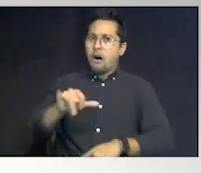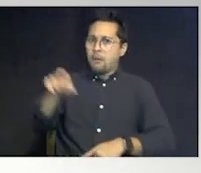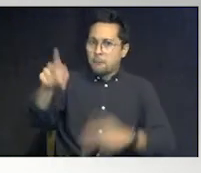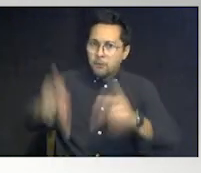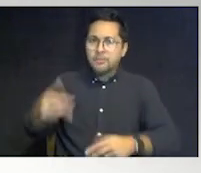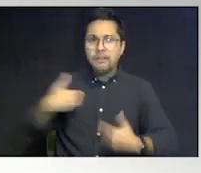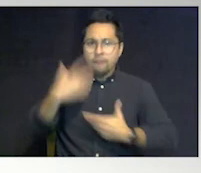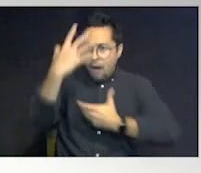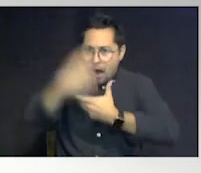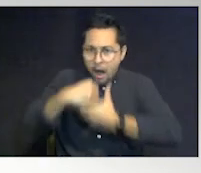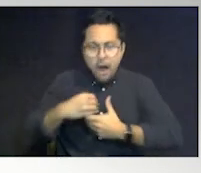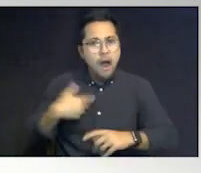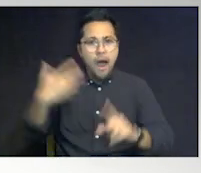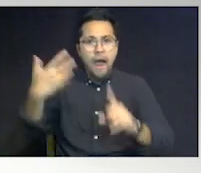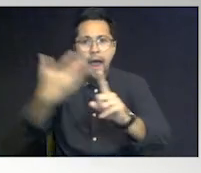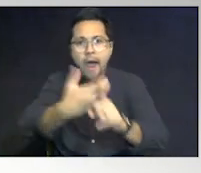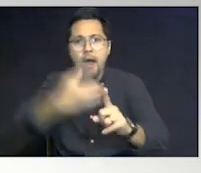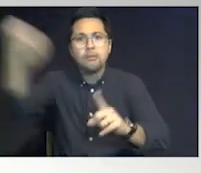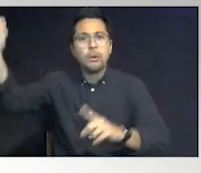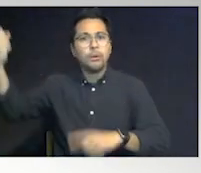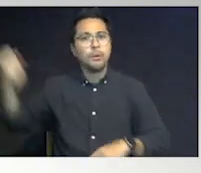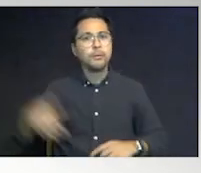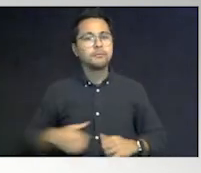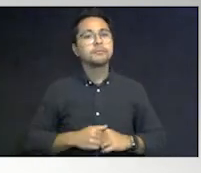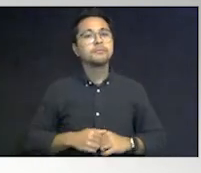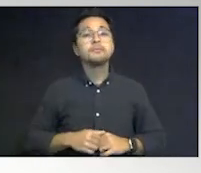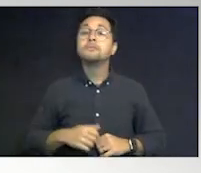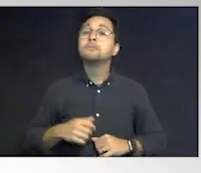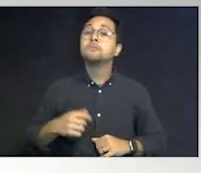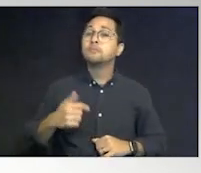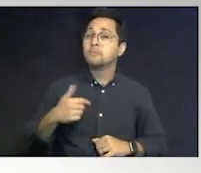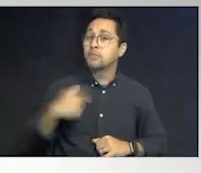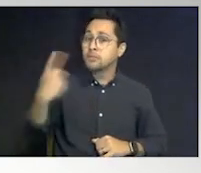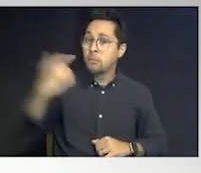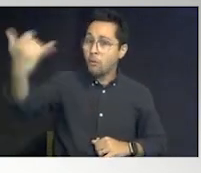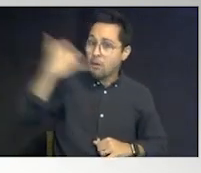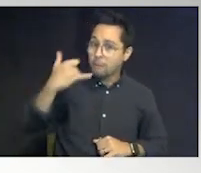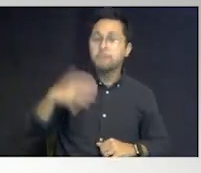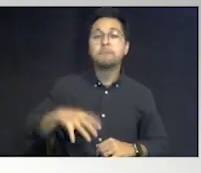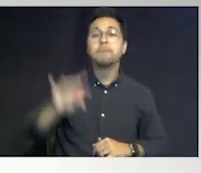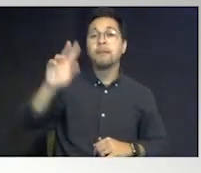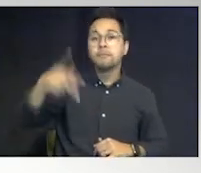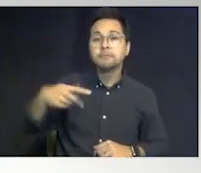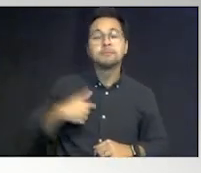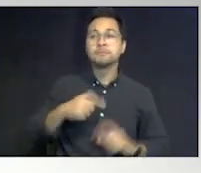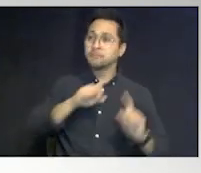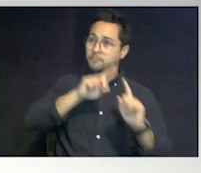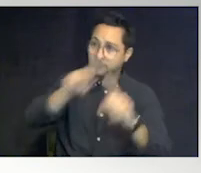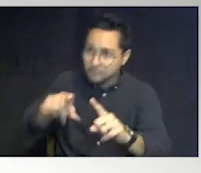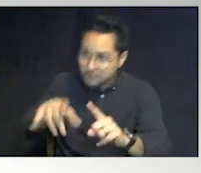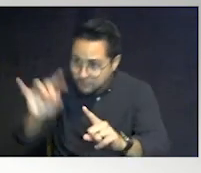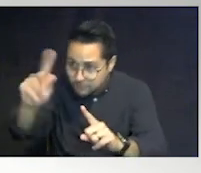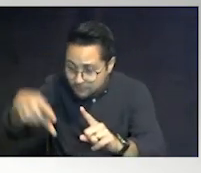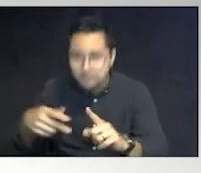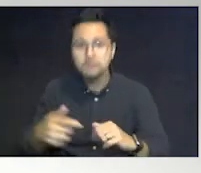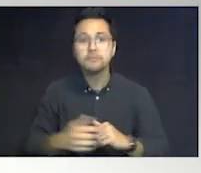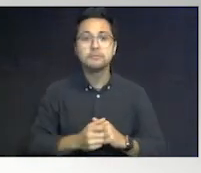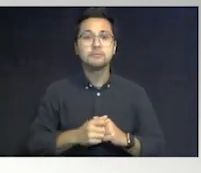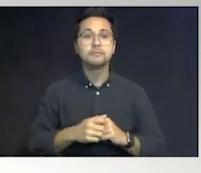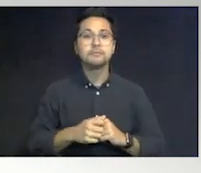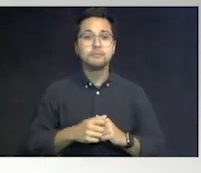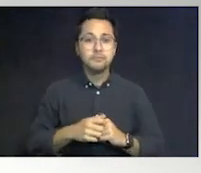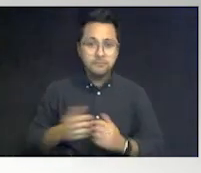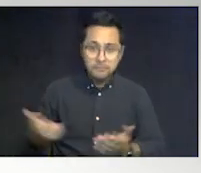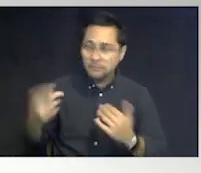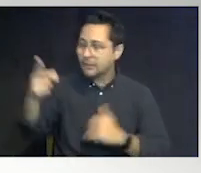autism and was removed. I get the call to come pick him up. I go to pick him up. I, you know, I can get